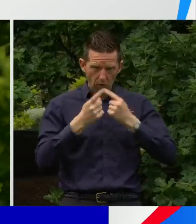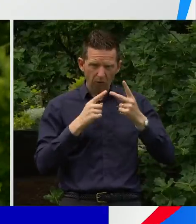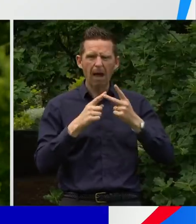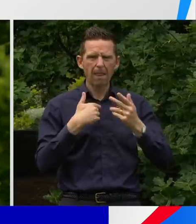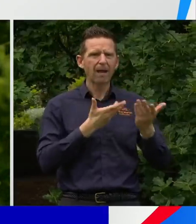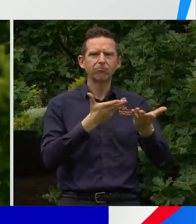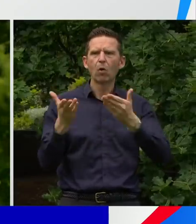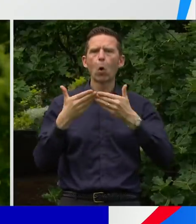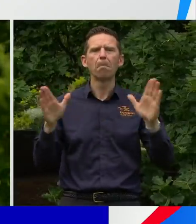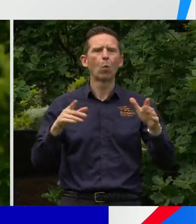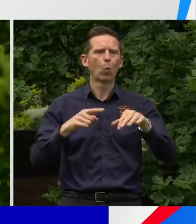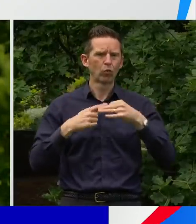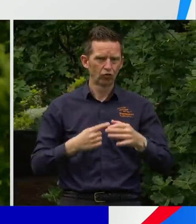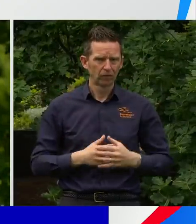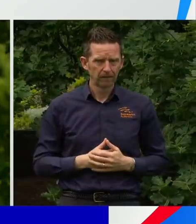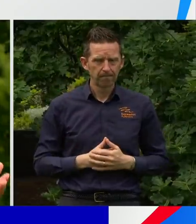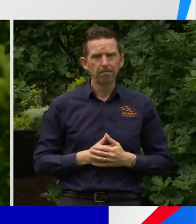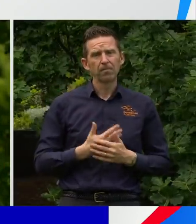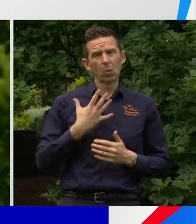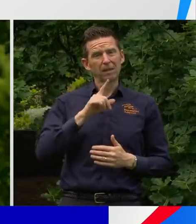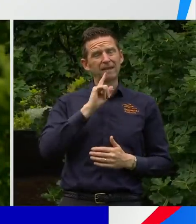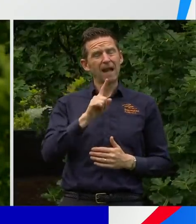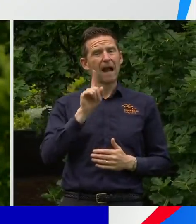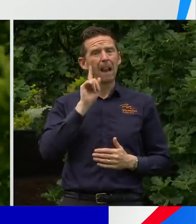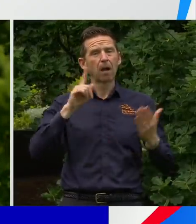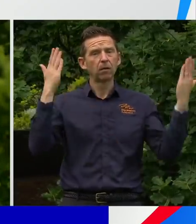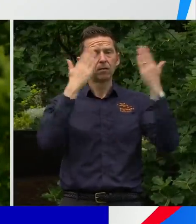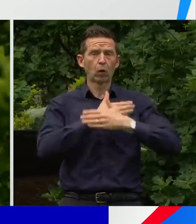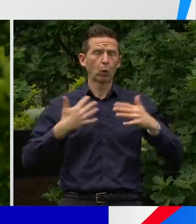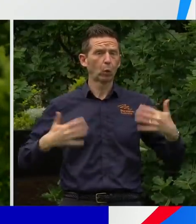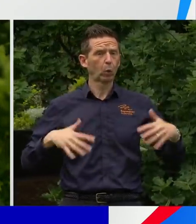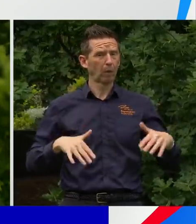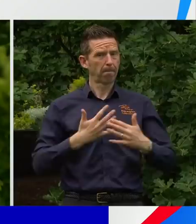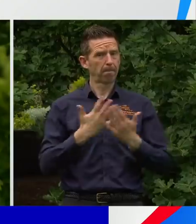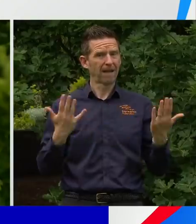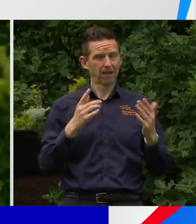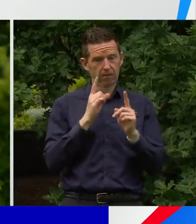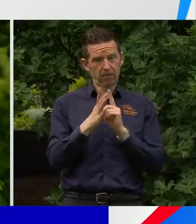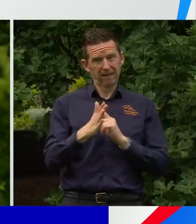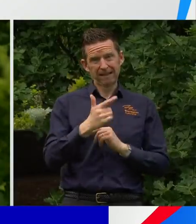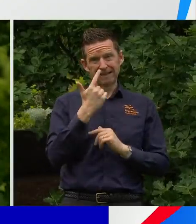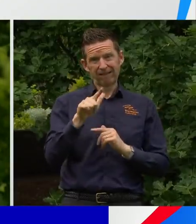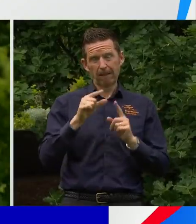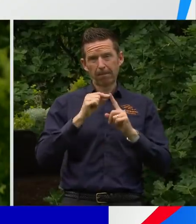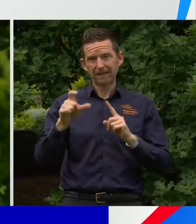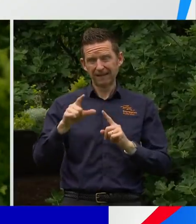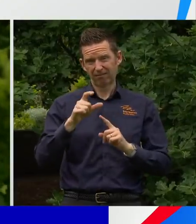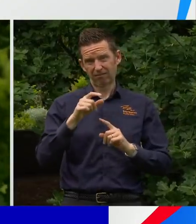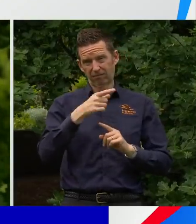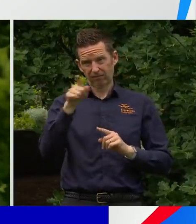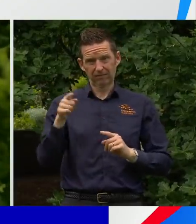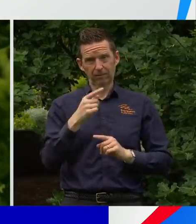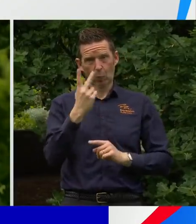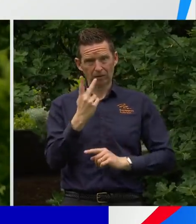I would just say at the outset, last night was a significant milestone to be past that 70% double dose and to be past 90%